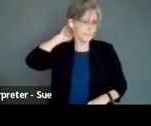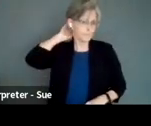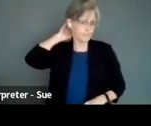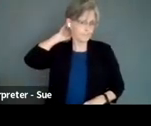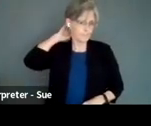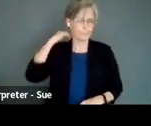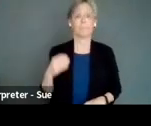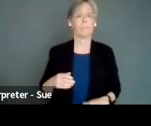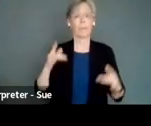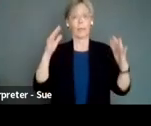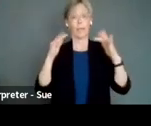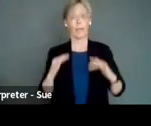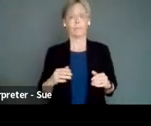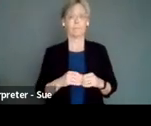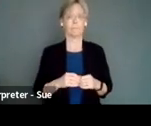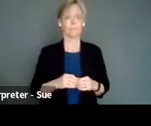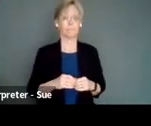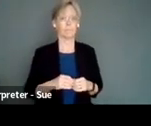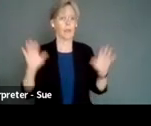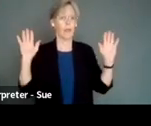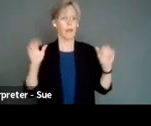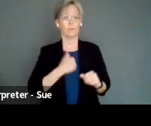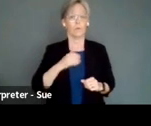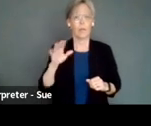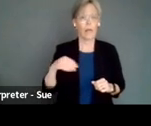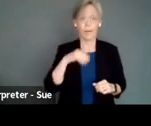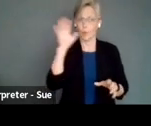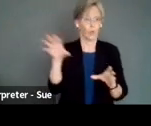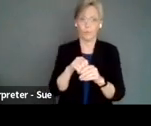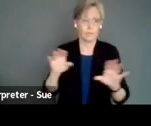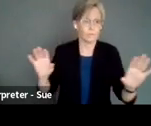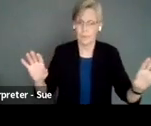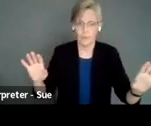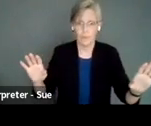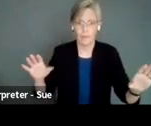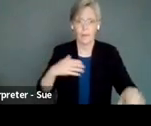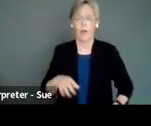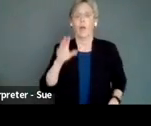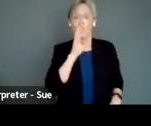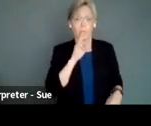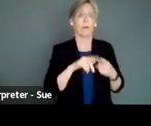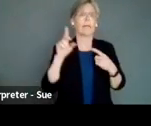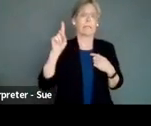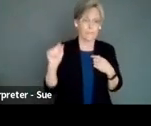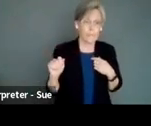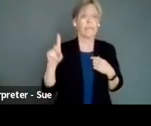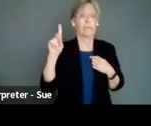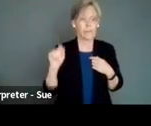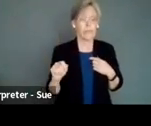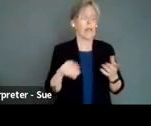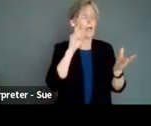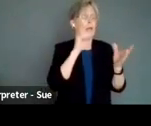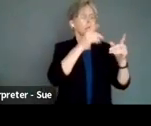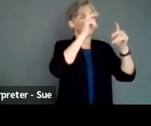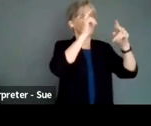So and then we're moving on to the end. I'm sorry, I have not been inclusive. As I've talked about, you know, disability by disability. These are just